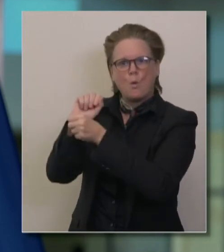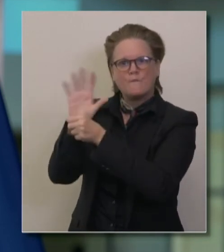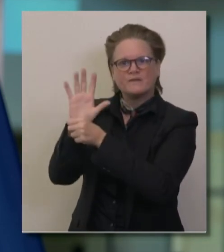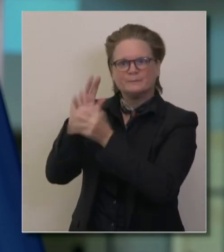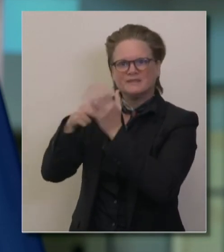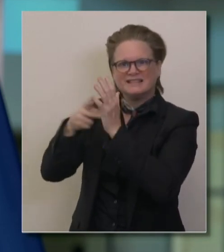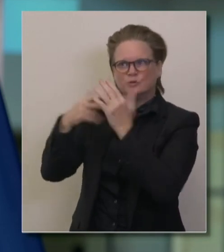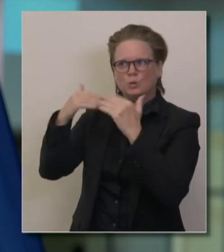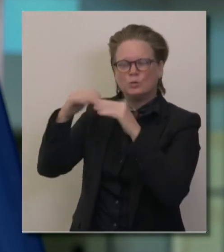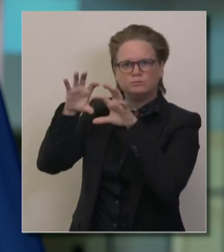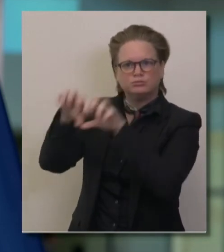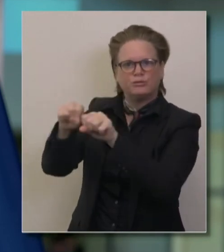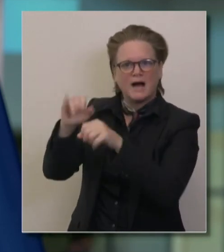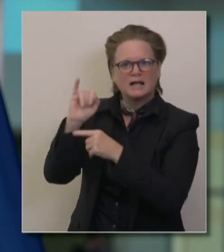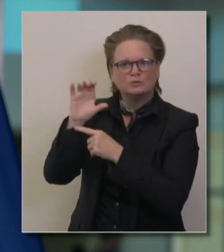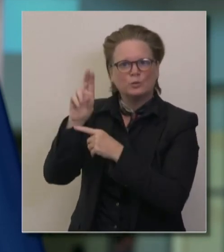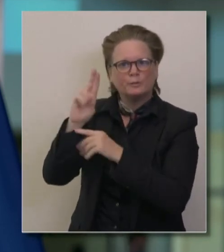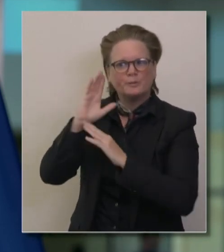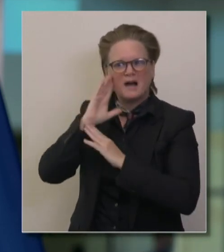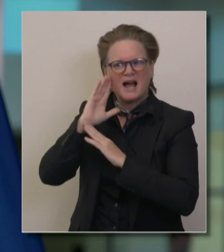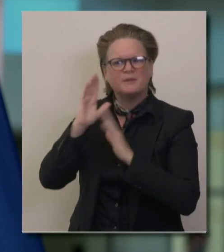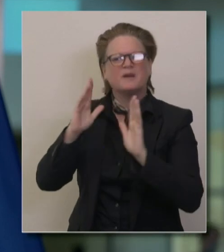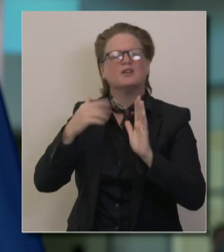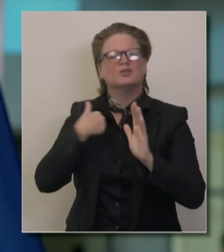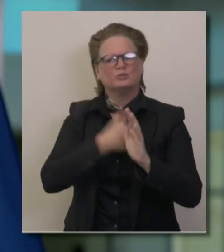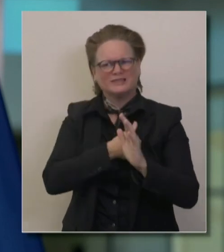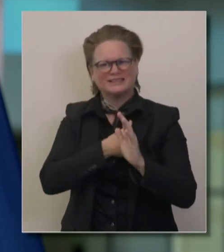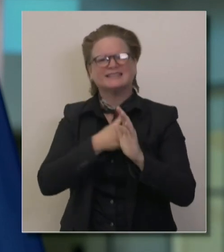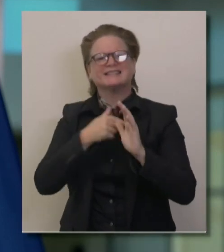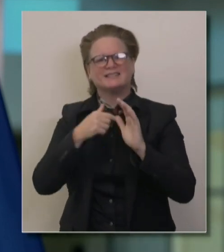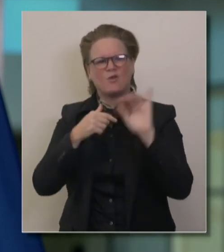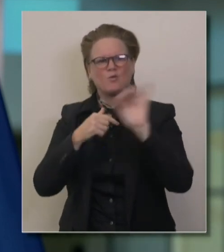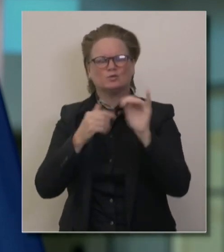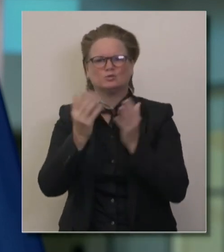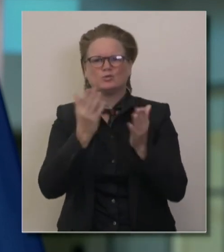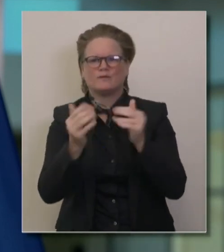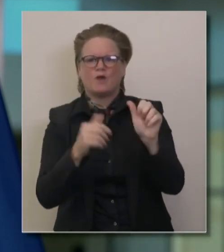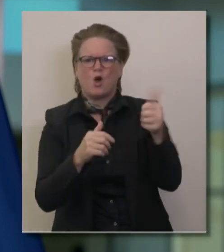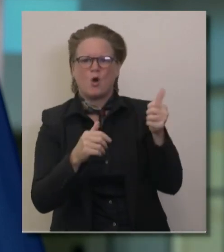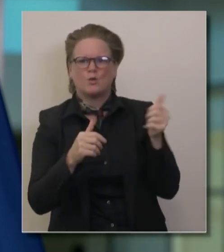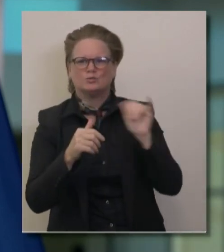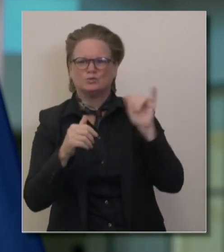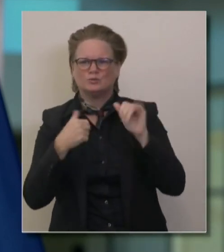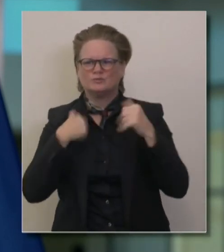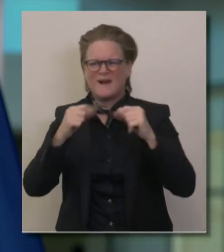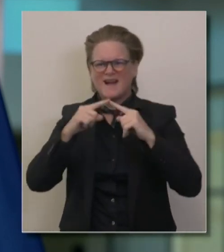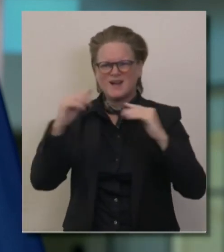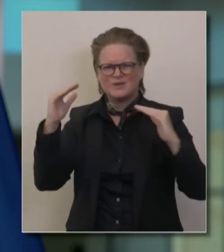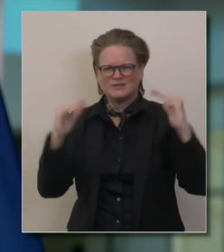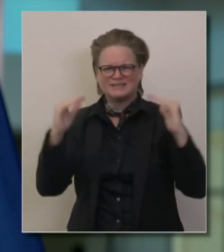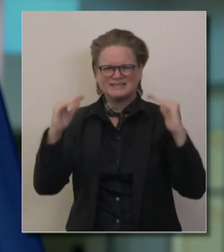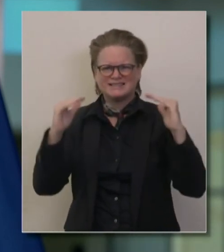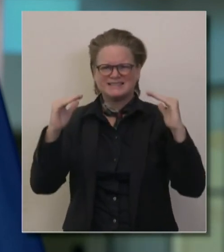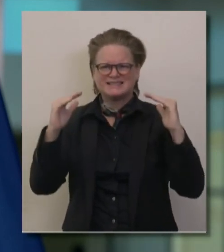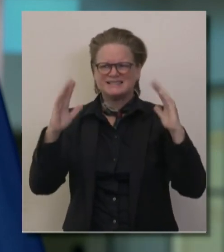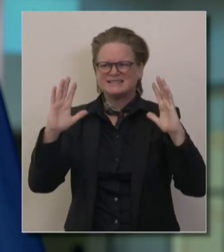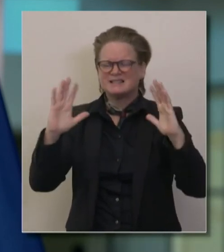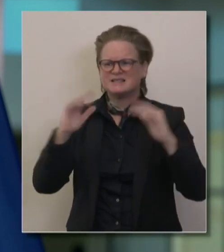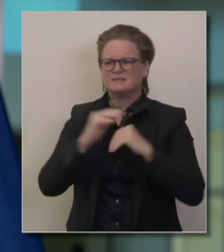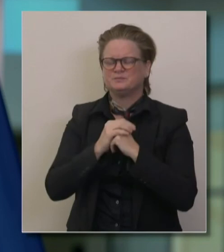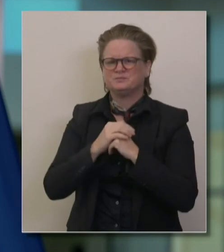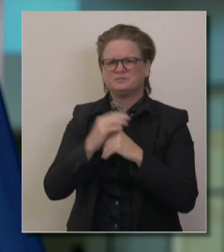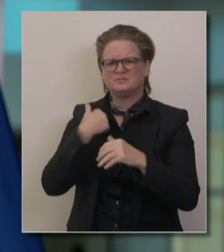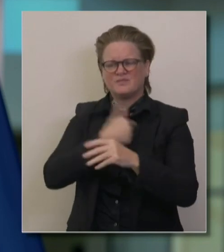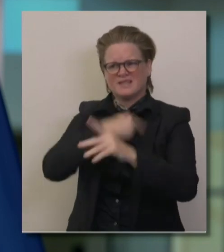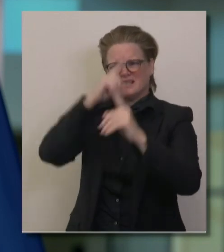about with vaccines, indeed, that 2.16 million doses that we see coming in December, those are